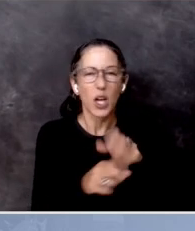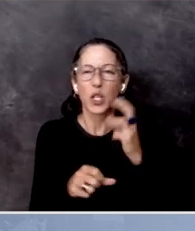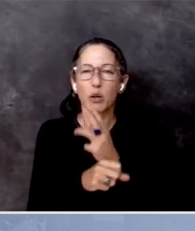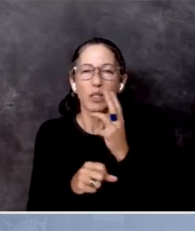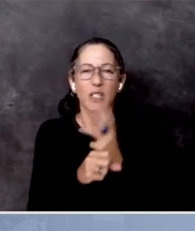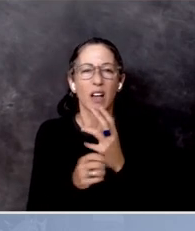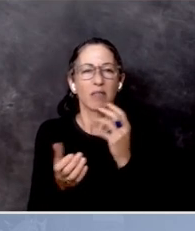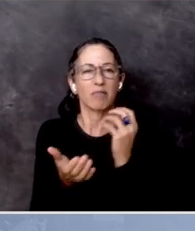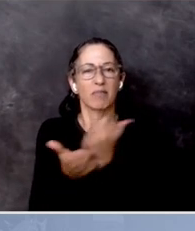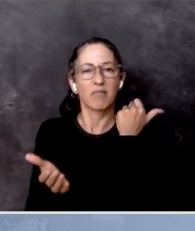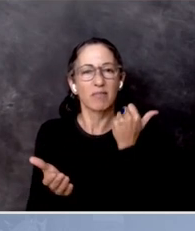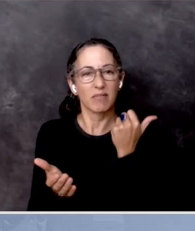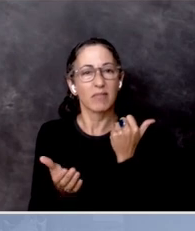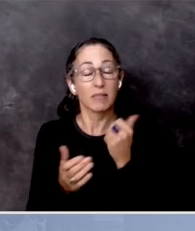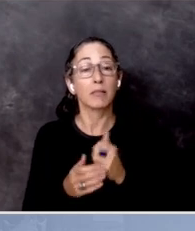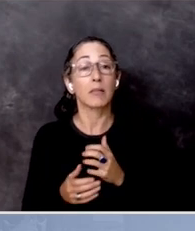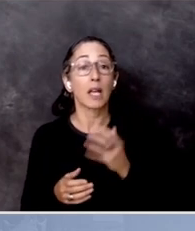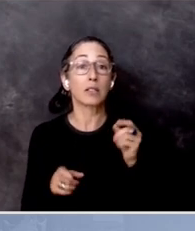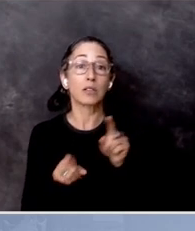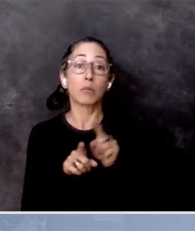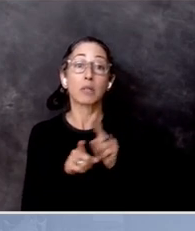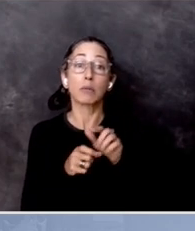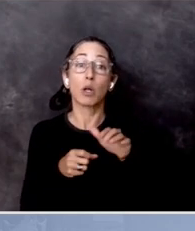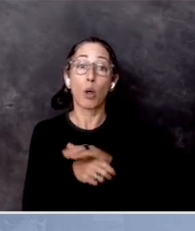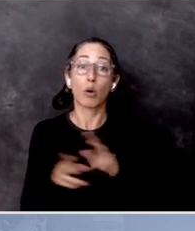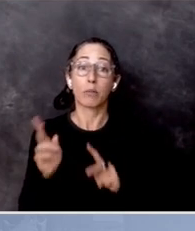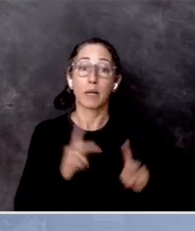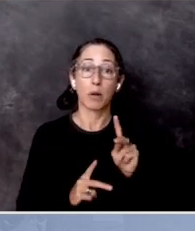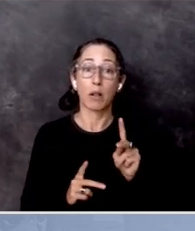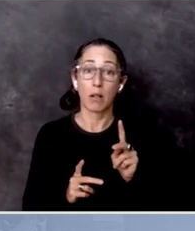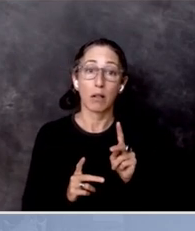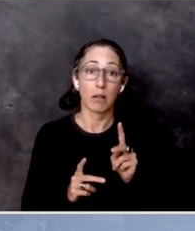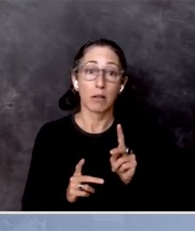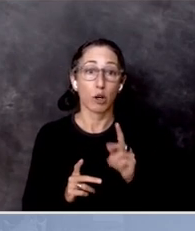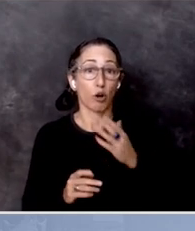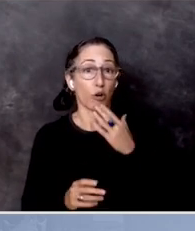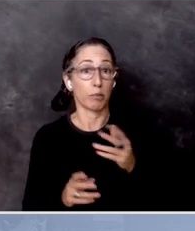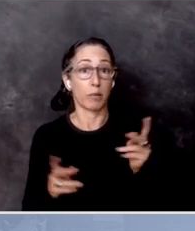that may not be, you know, as famous as...